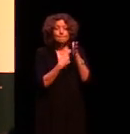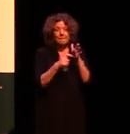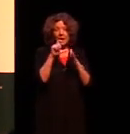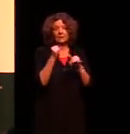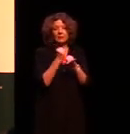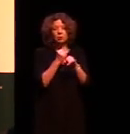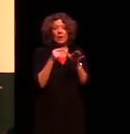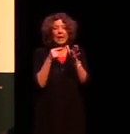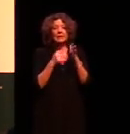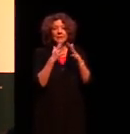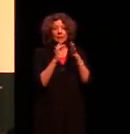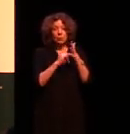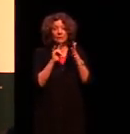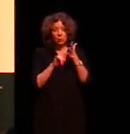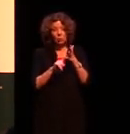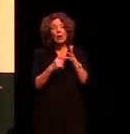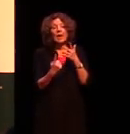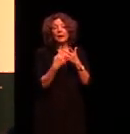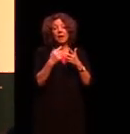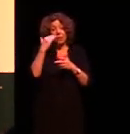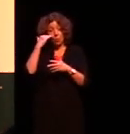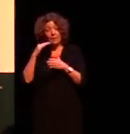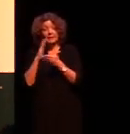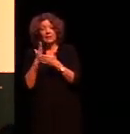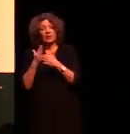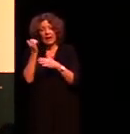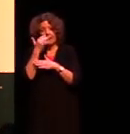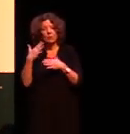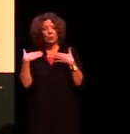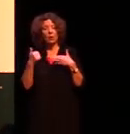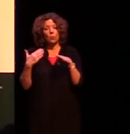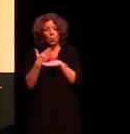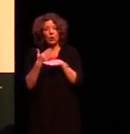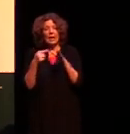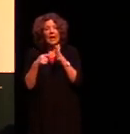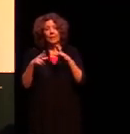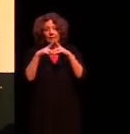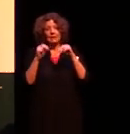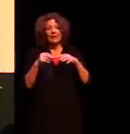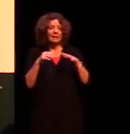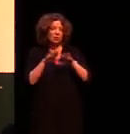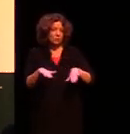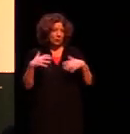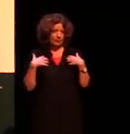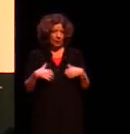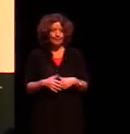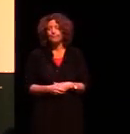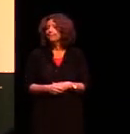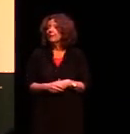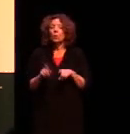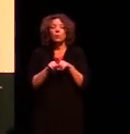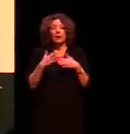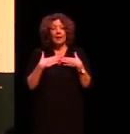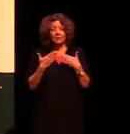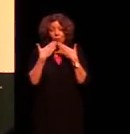Gordon, Aboriginal health worker in the Integrated Team Care of Sydney Children's Hospital. And I'd also